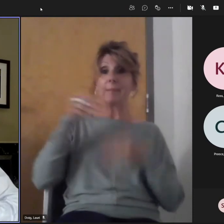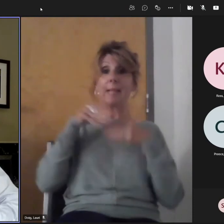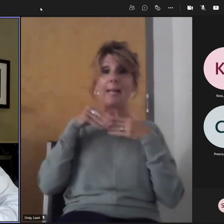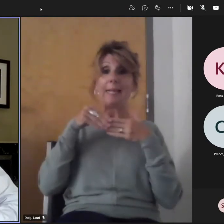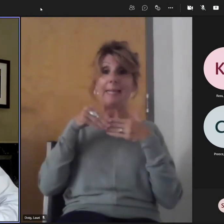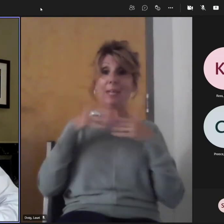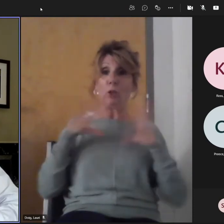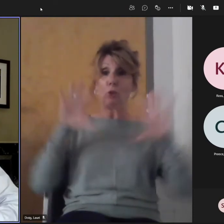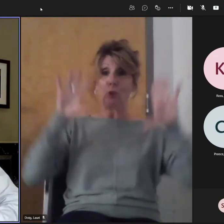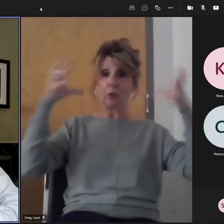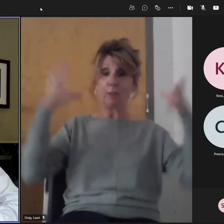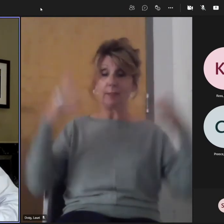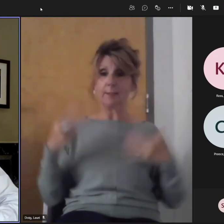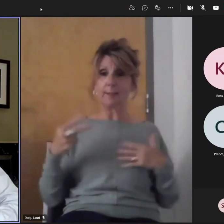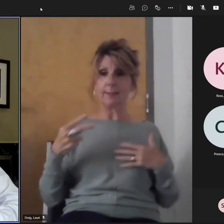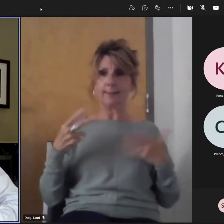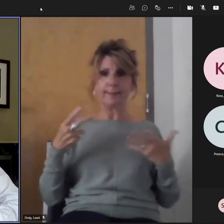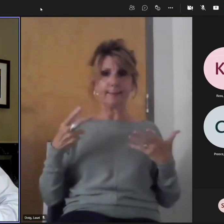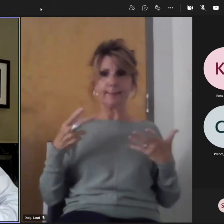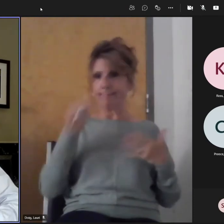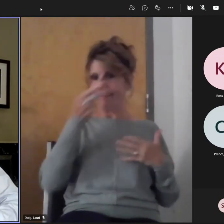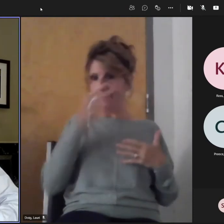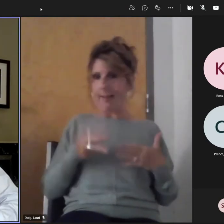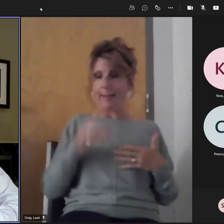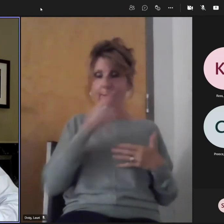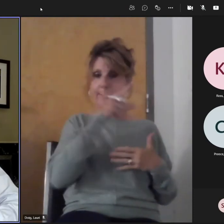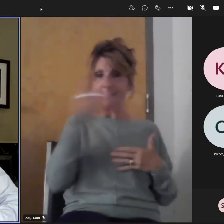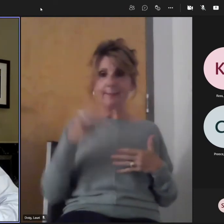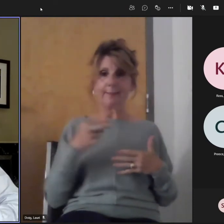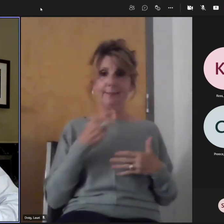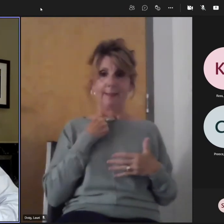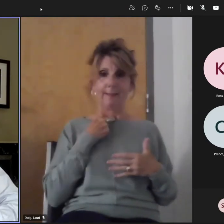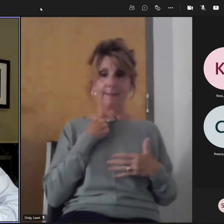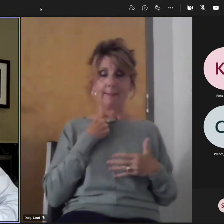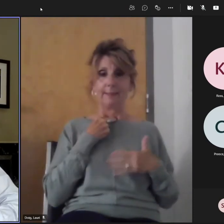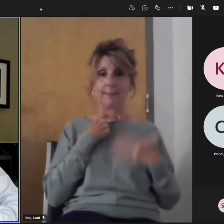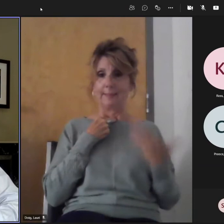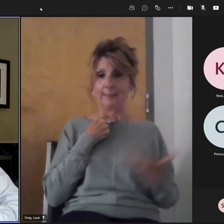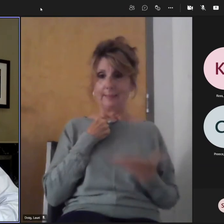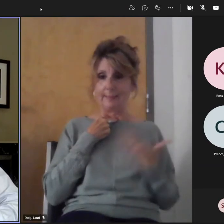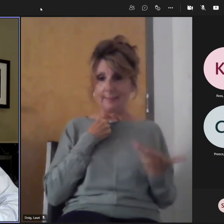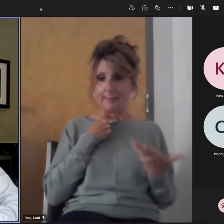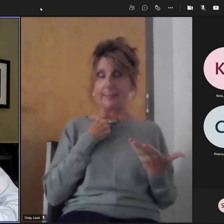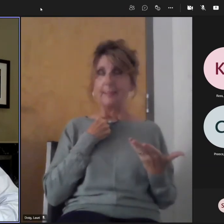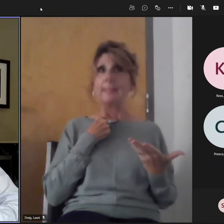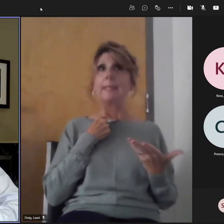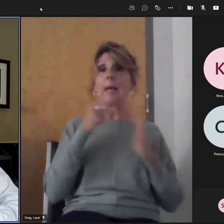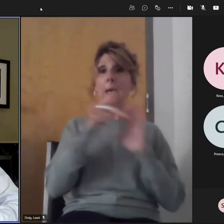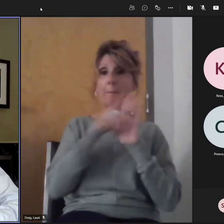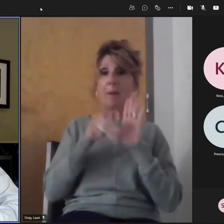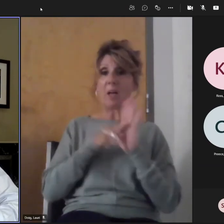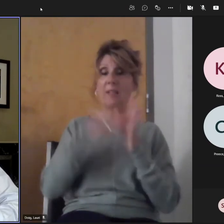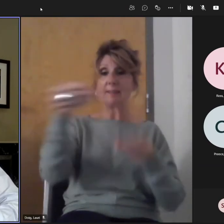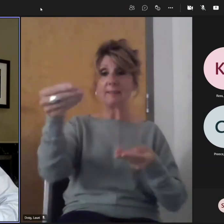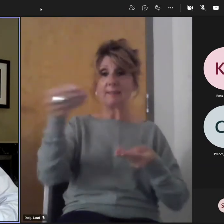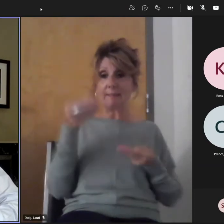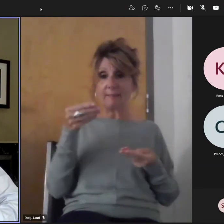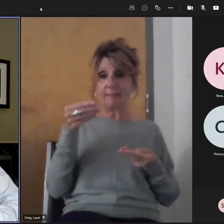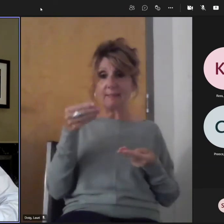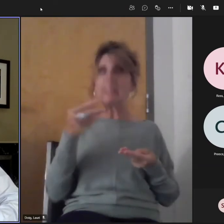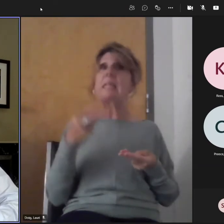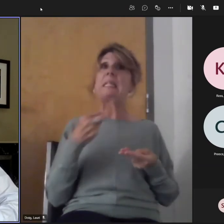We say. Get the attitude that goes something like this. I may be stuck with the policies, but I'm not stuck with their mindset.